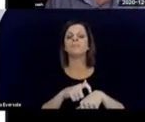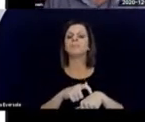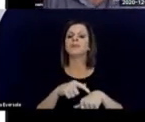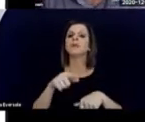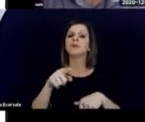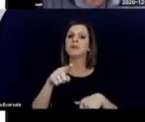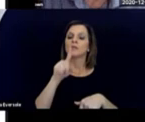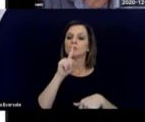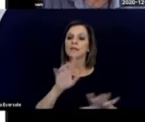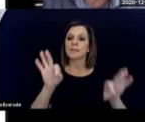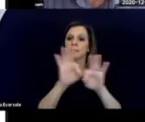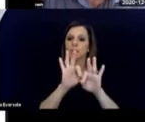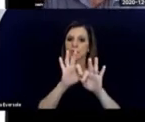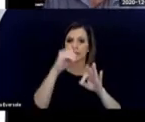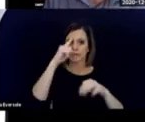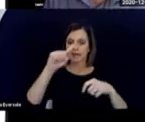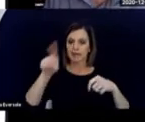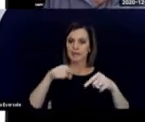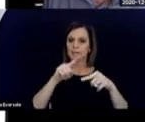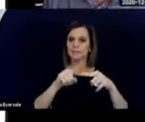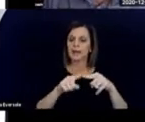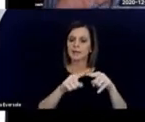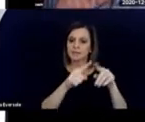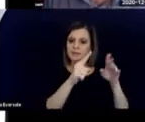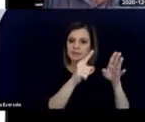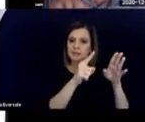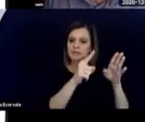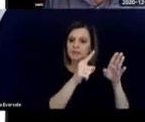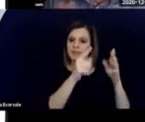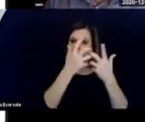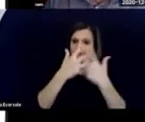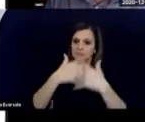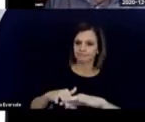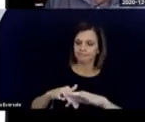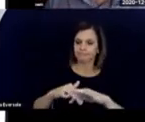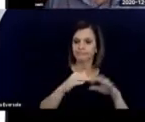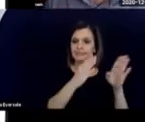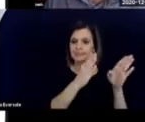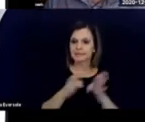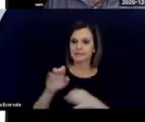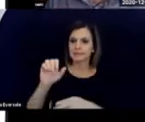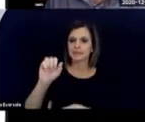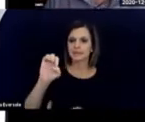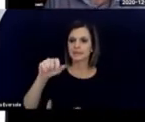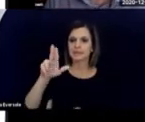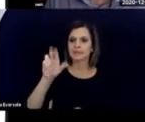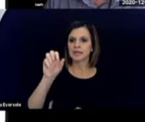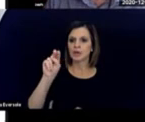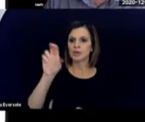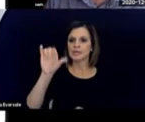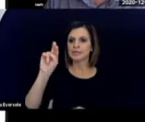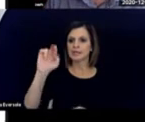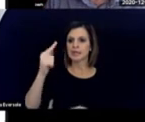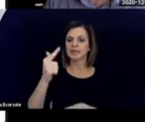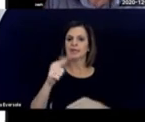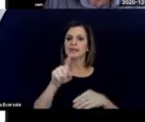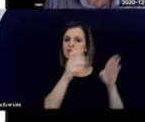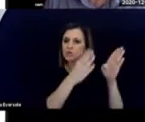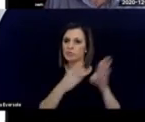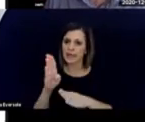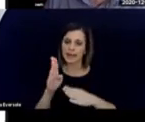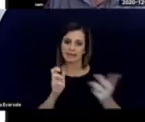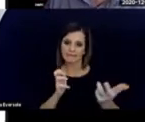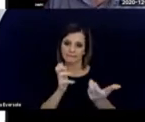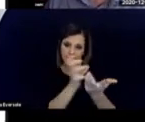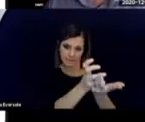and we need to plan sequences to fit the individual child. We need to think about consistency